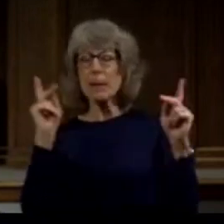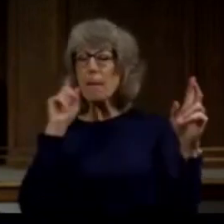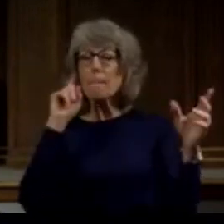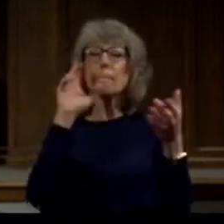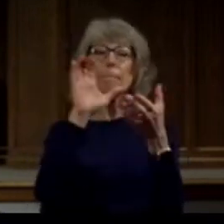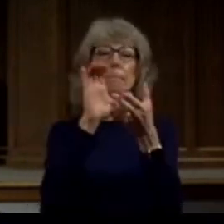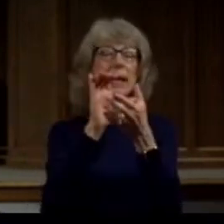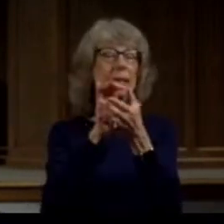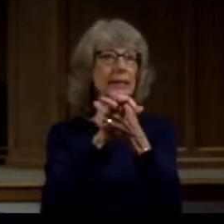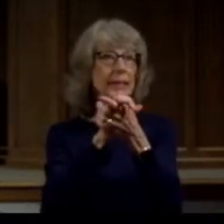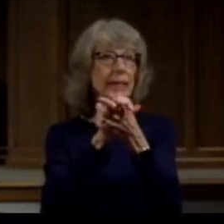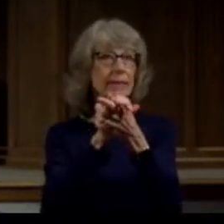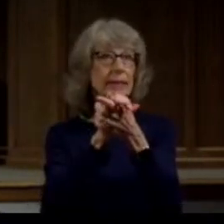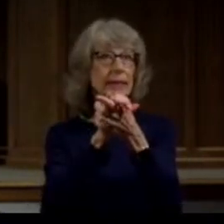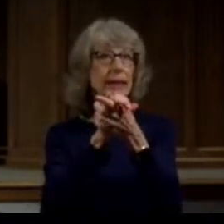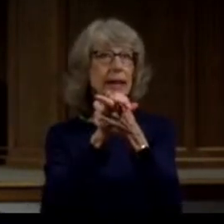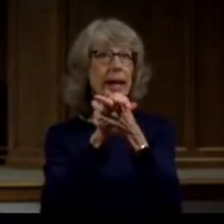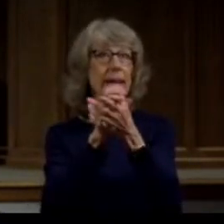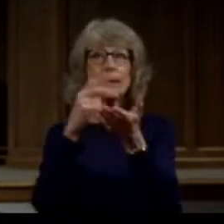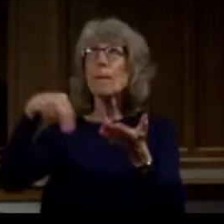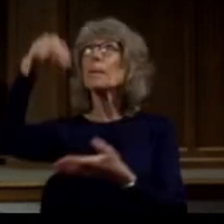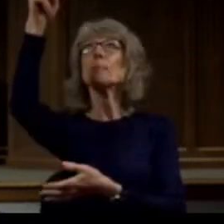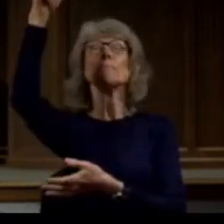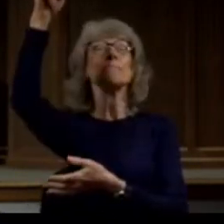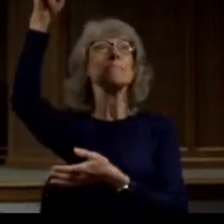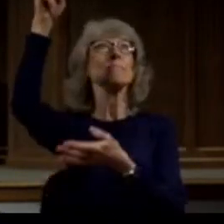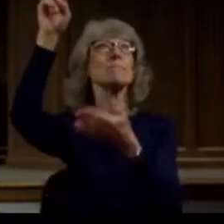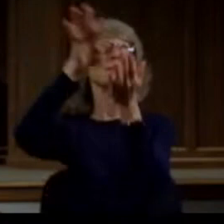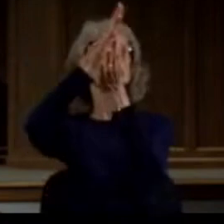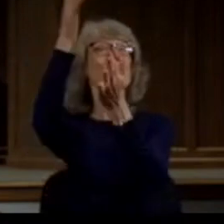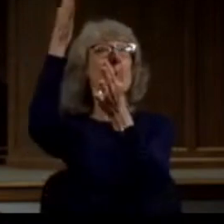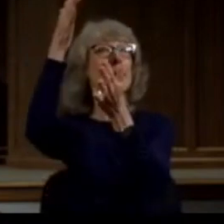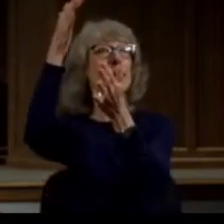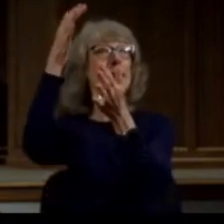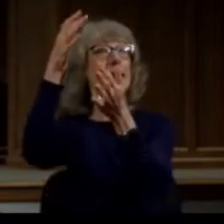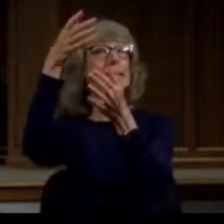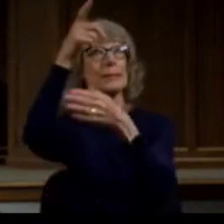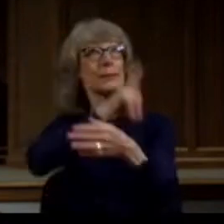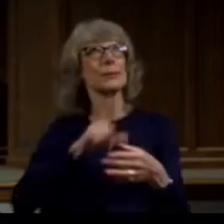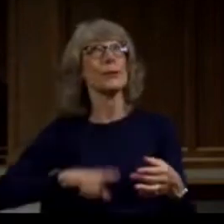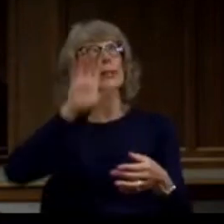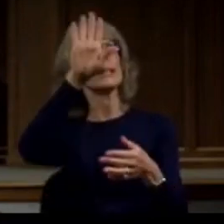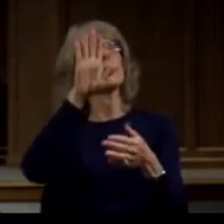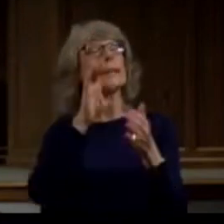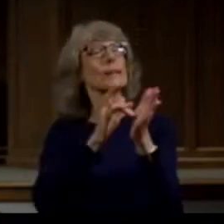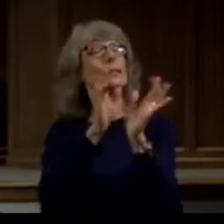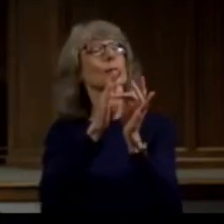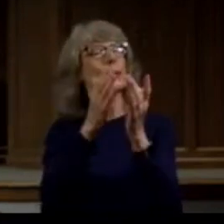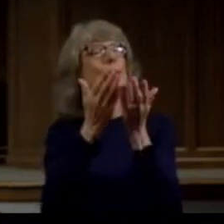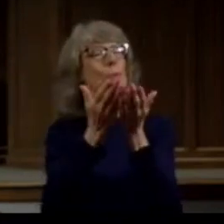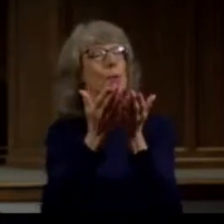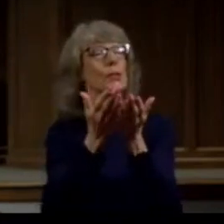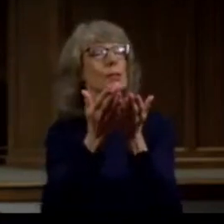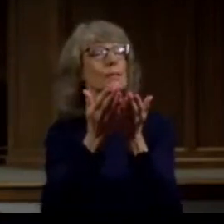and was taken up in glory. This is the word of the Lord. You be